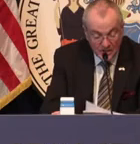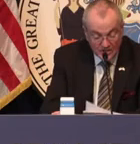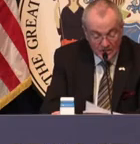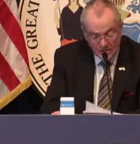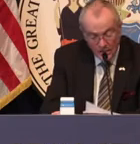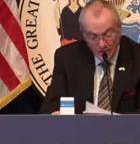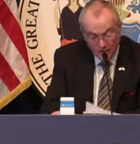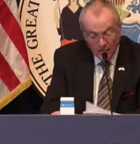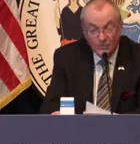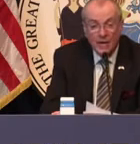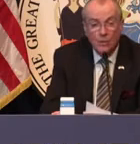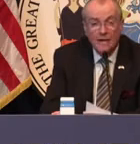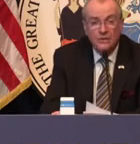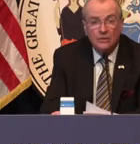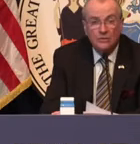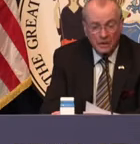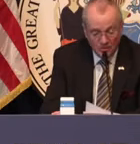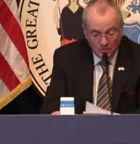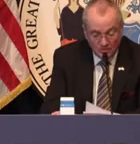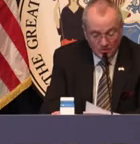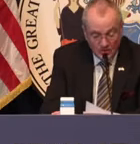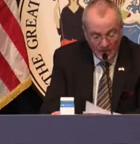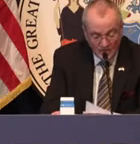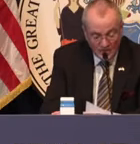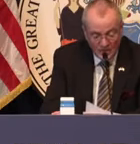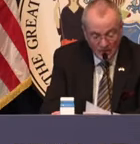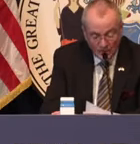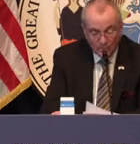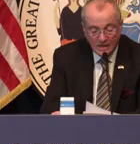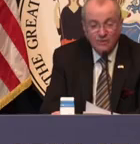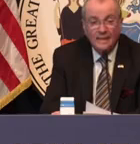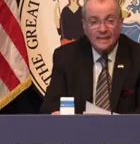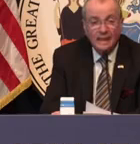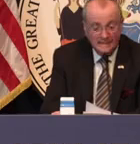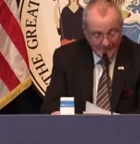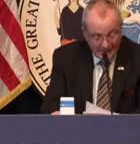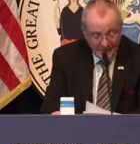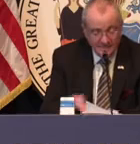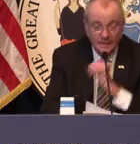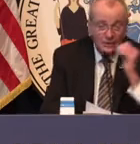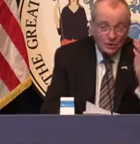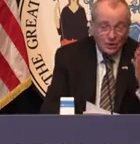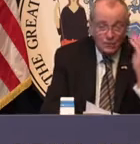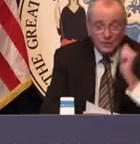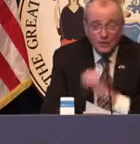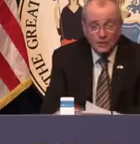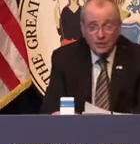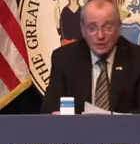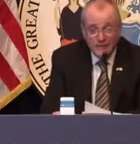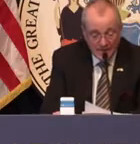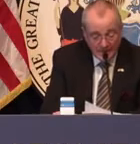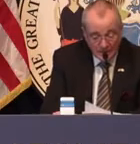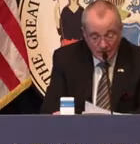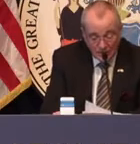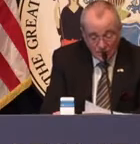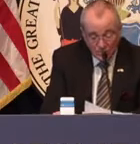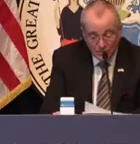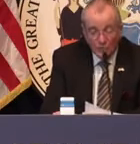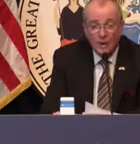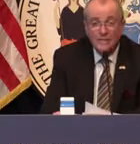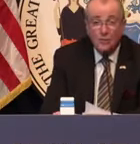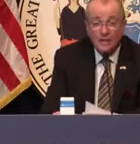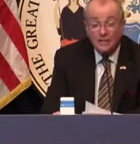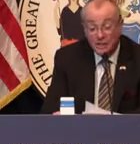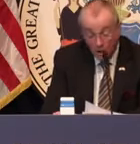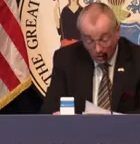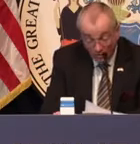positive tests for a statewide total of 150,399. The curve that we show you every day continues to